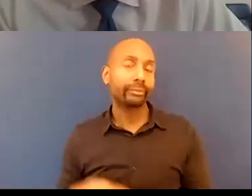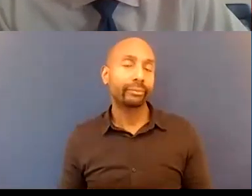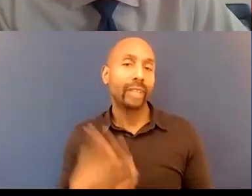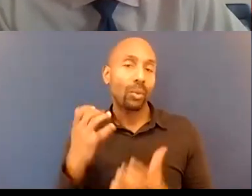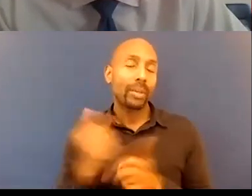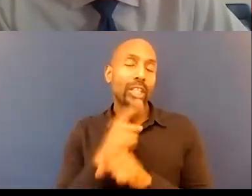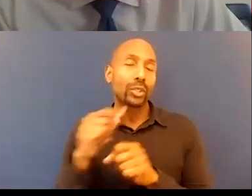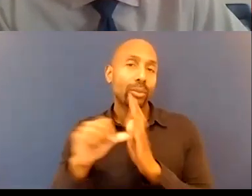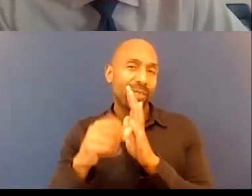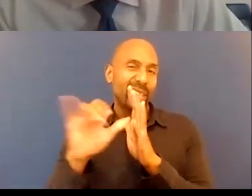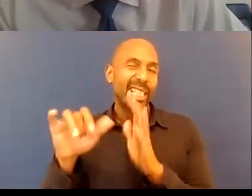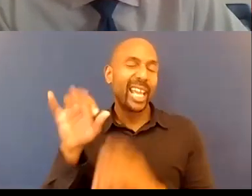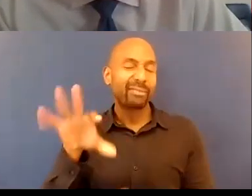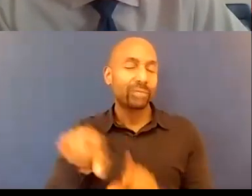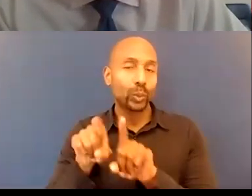else